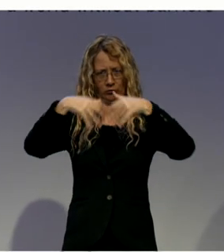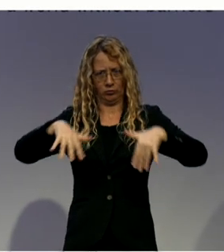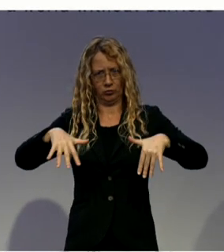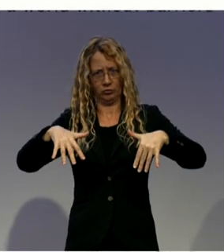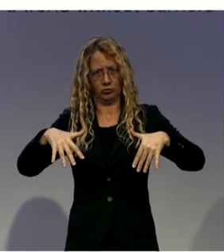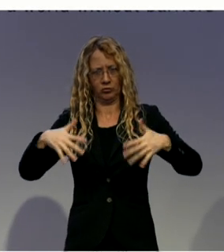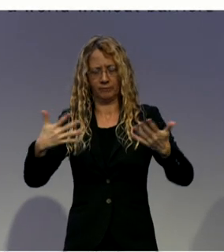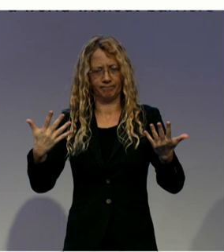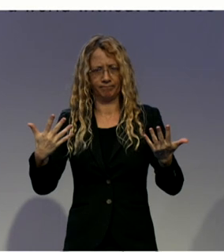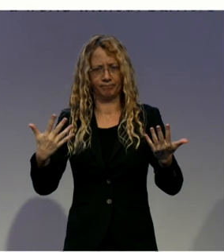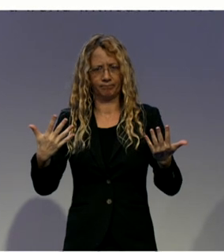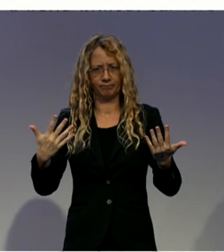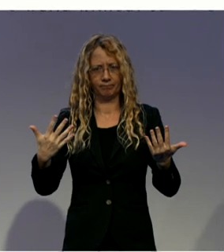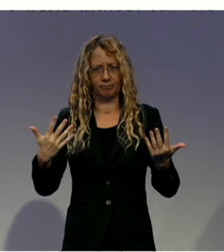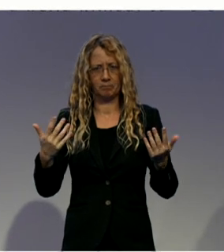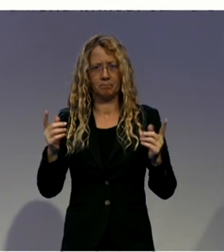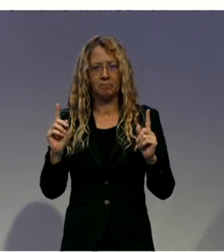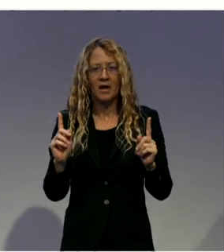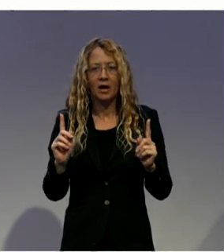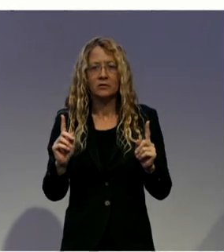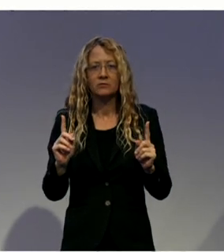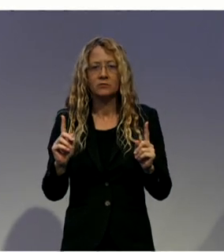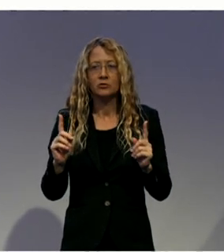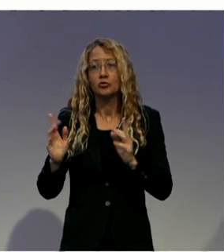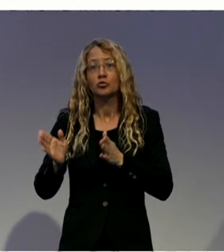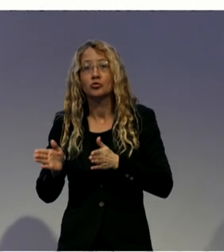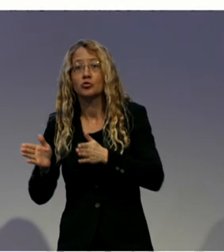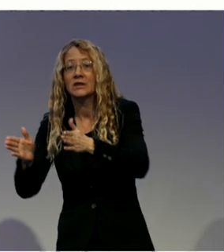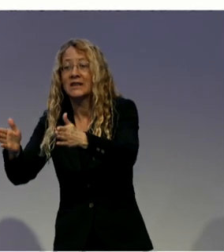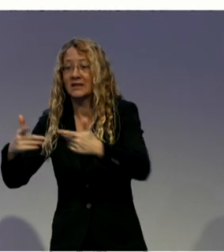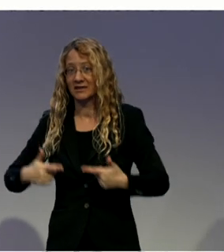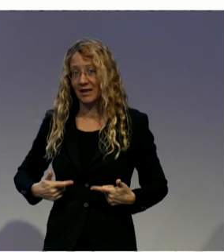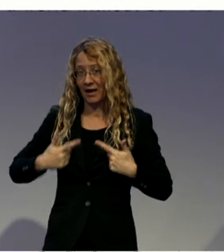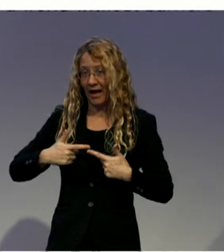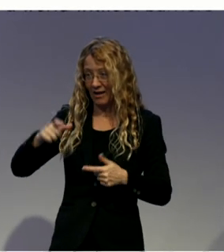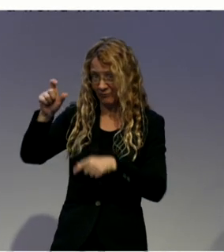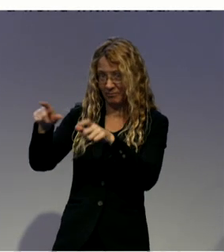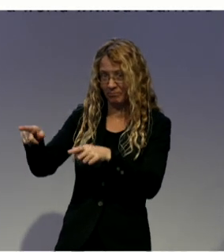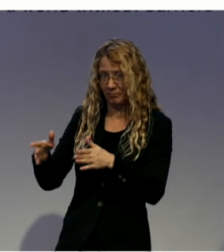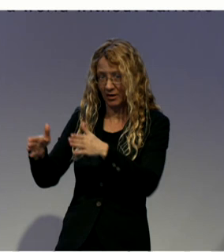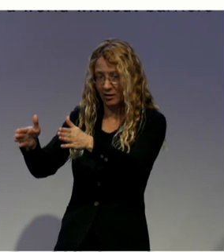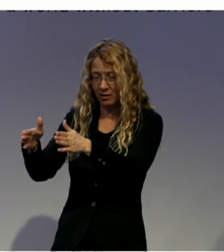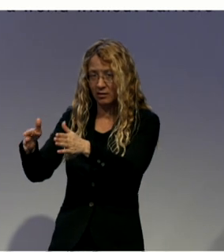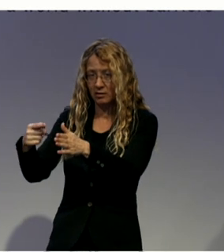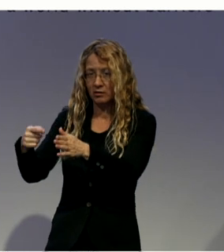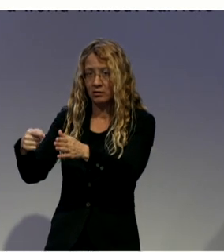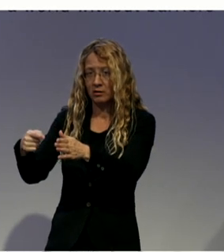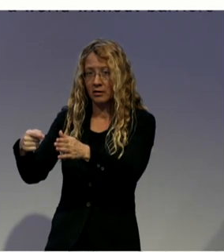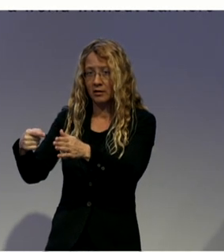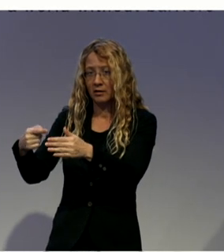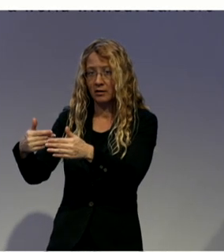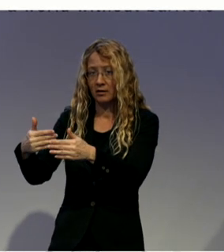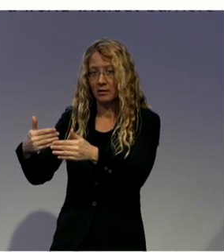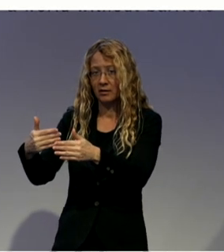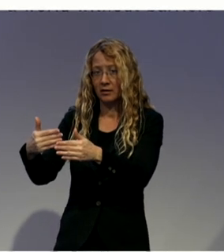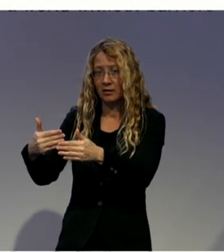in front of a medical center but you don't use the service that you are, you have the right